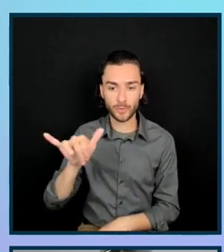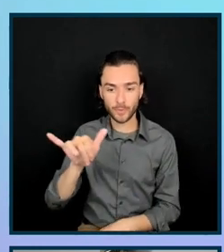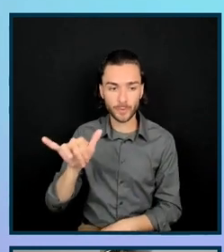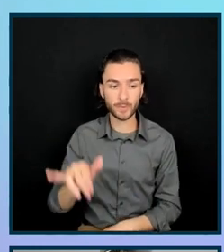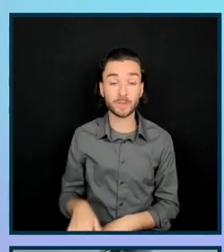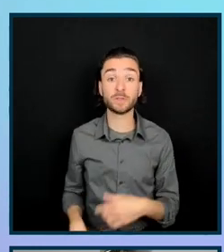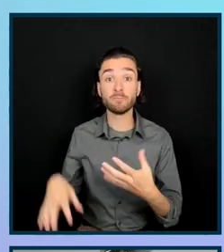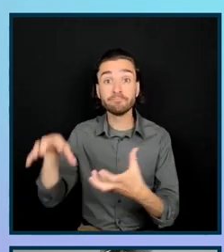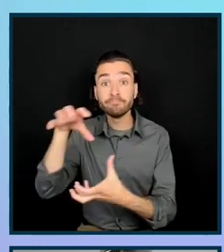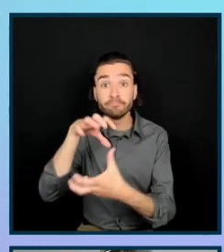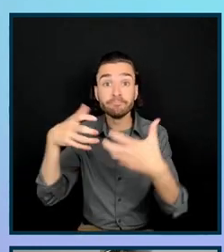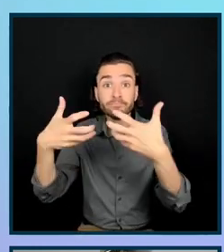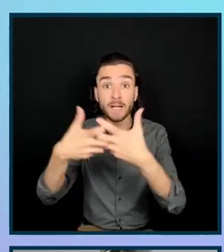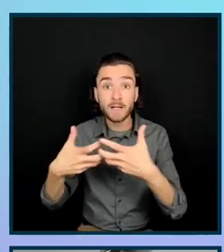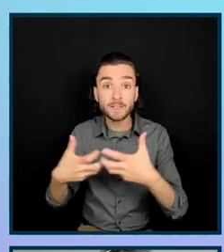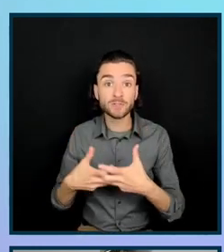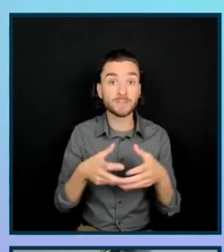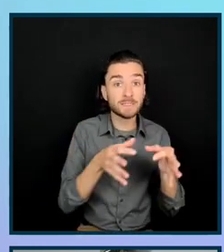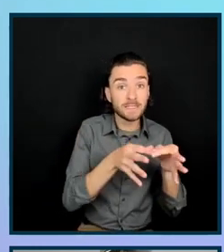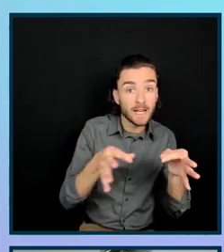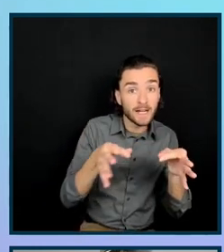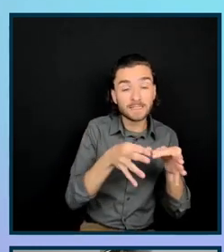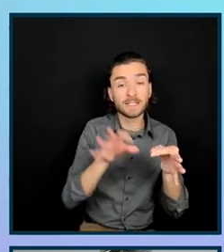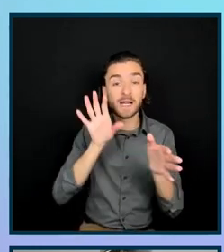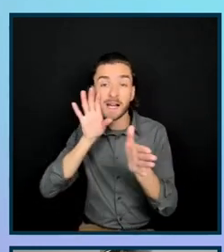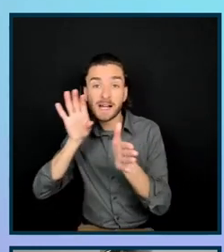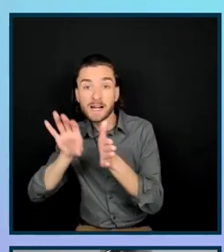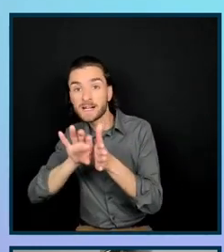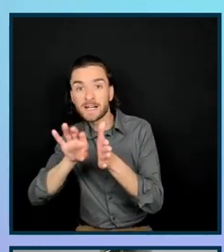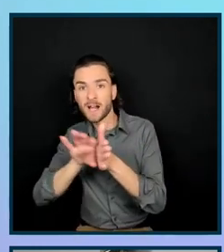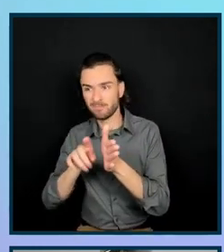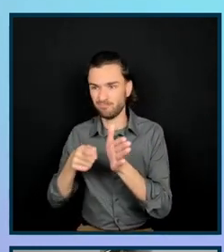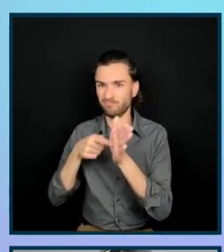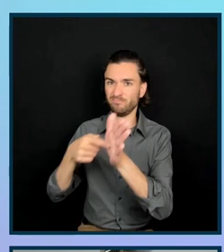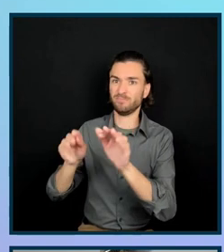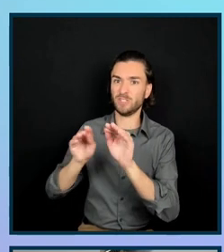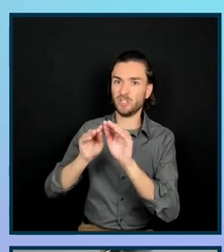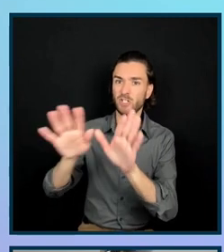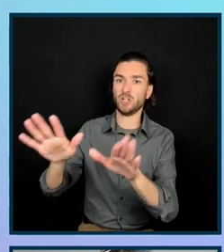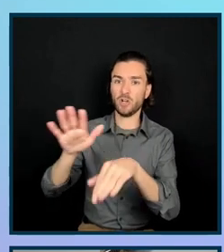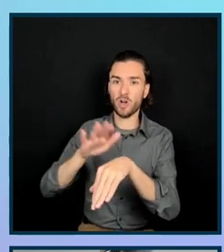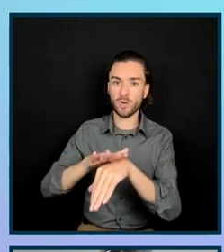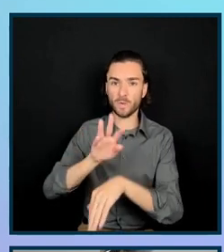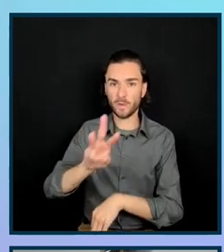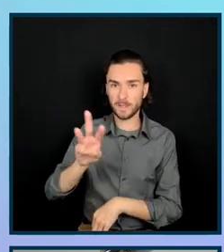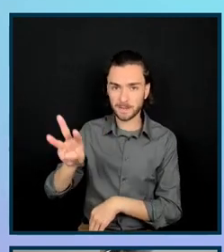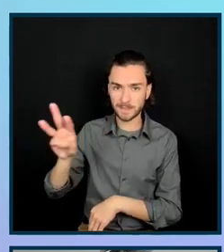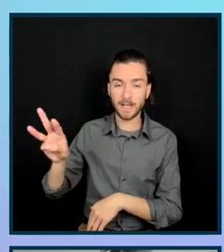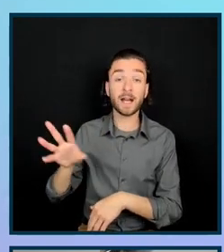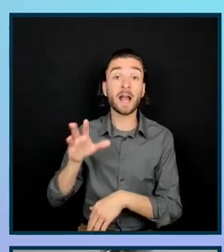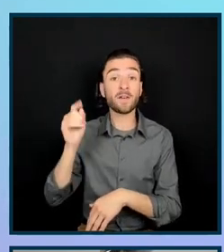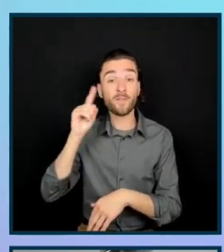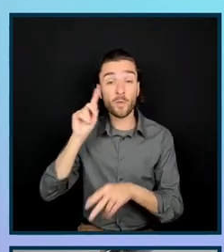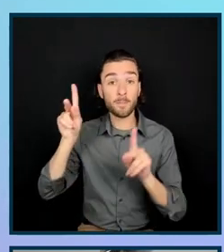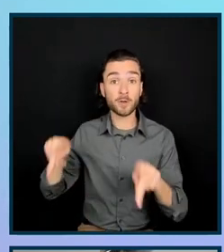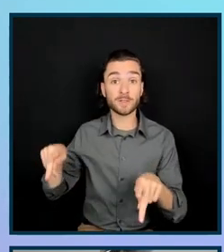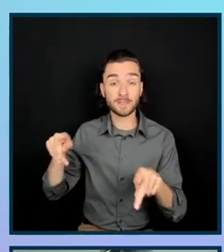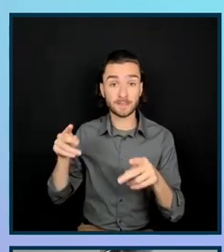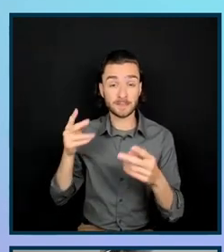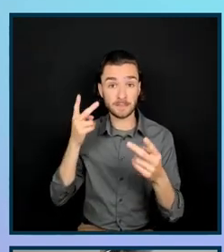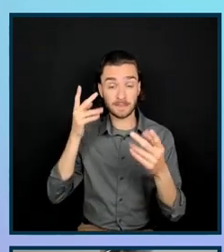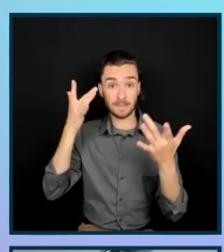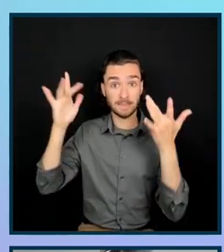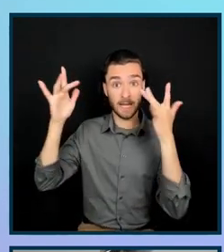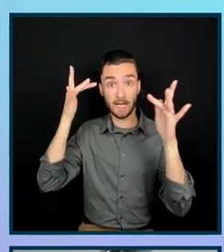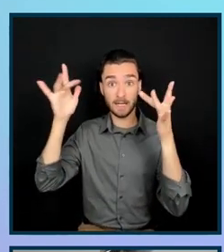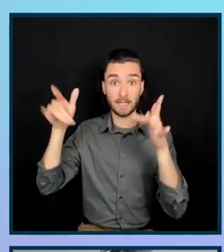icons and images helps to create good visual landmarks on a page and give sighted users a visual quote-unquote break from reading lots